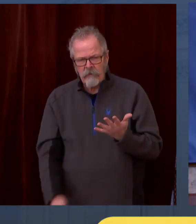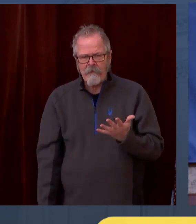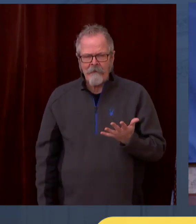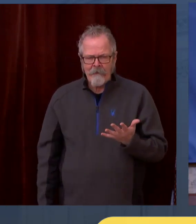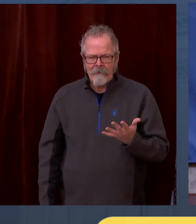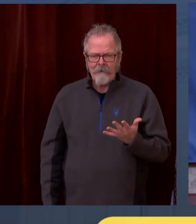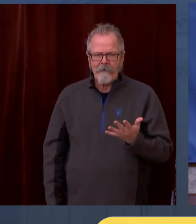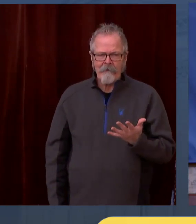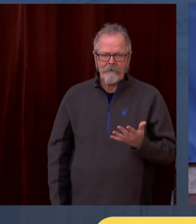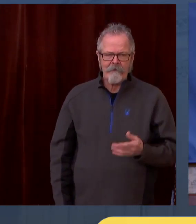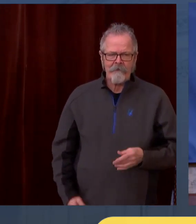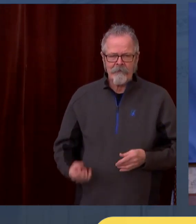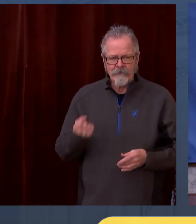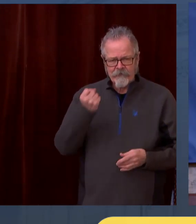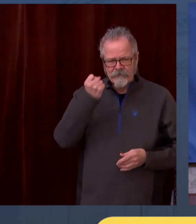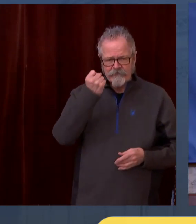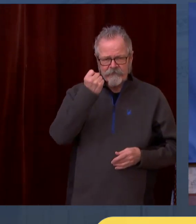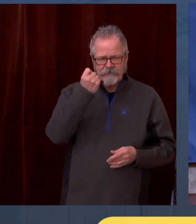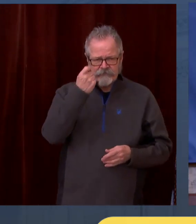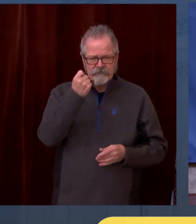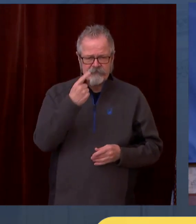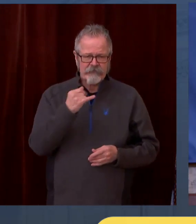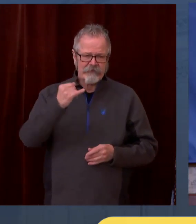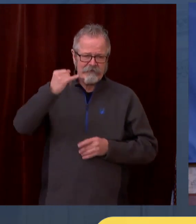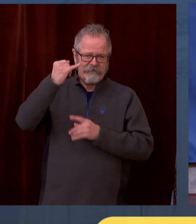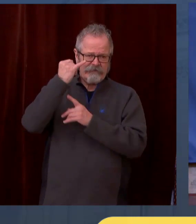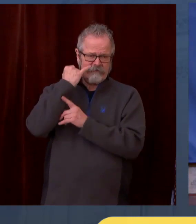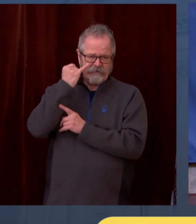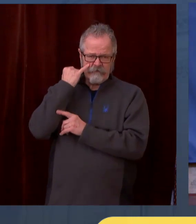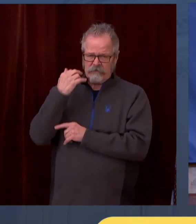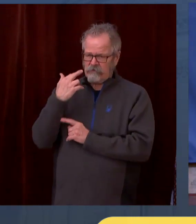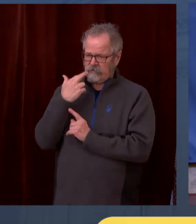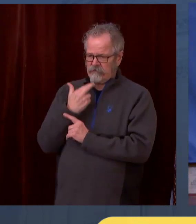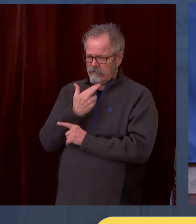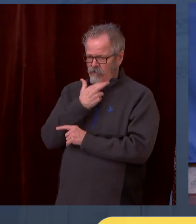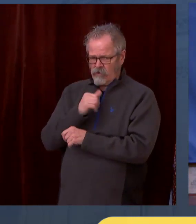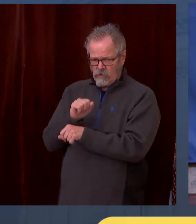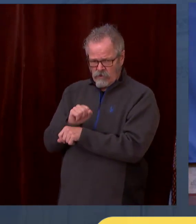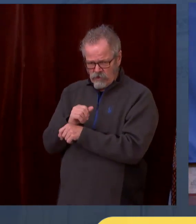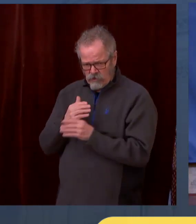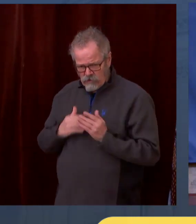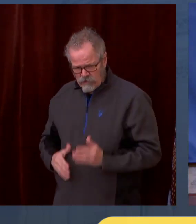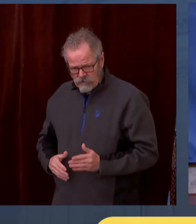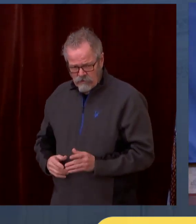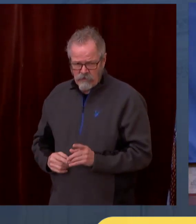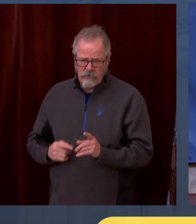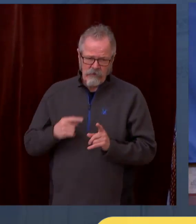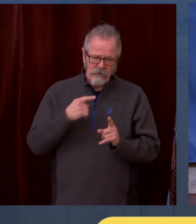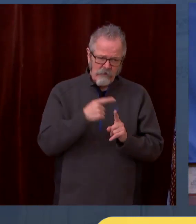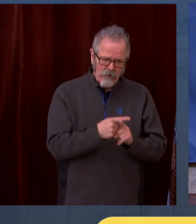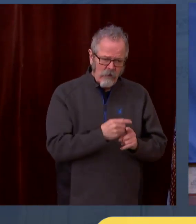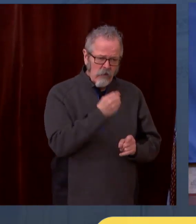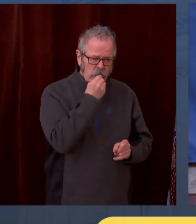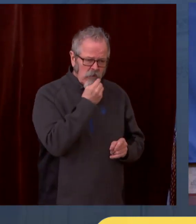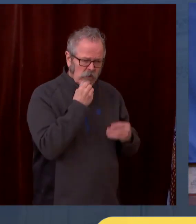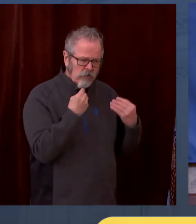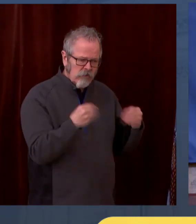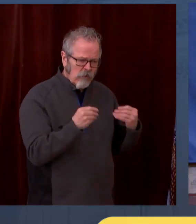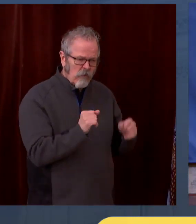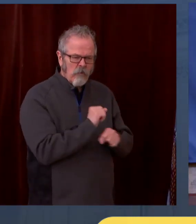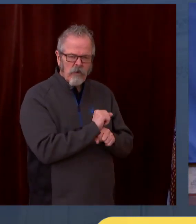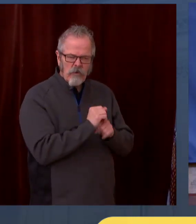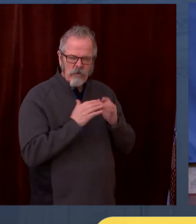time, it would have made about a two week difference. So I'm really glad we're moving forward on this.